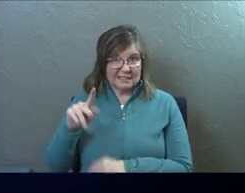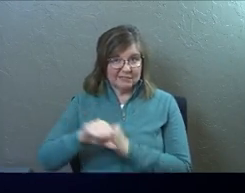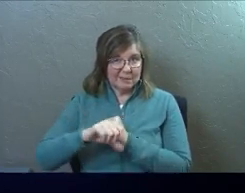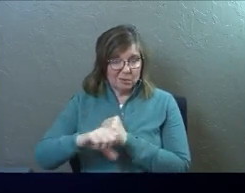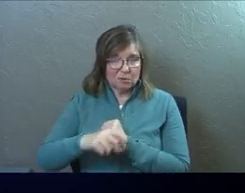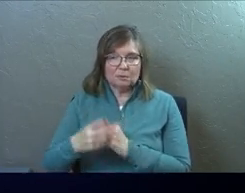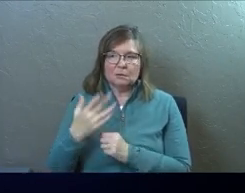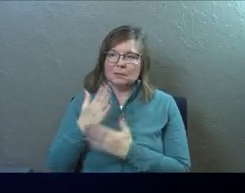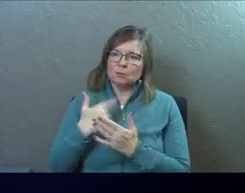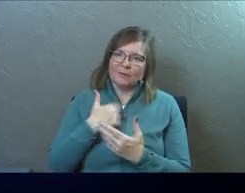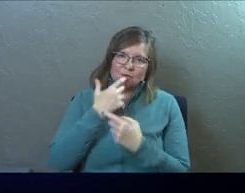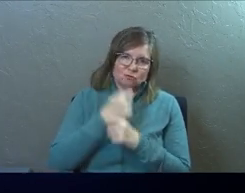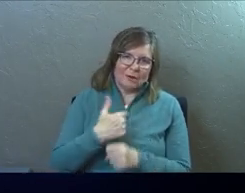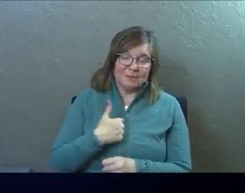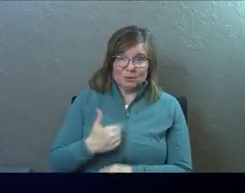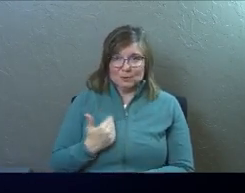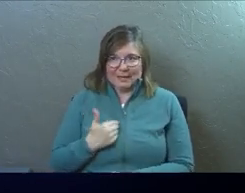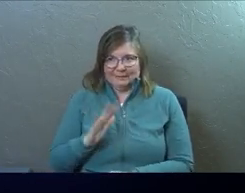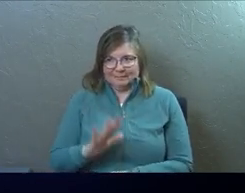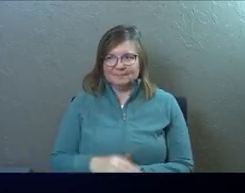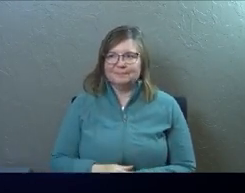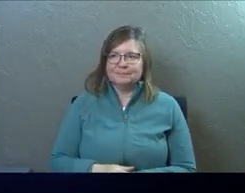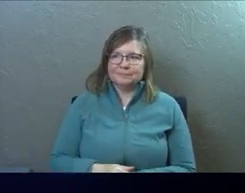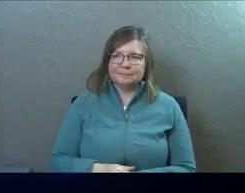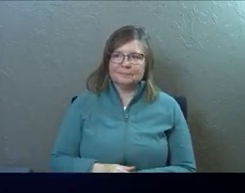Some of you are just going to have to trust me. You're too young.